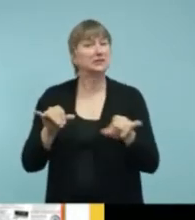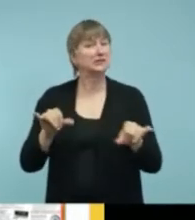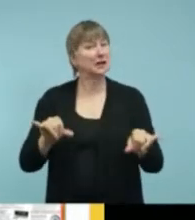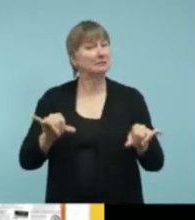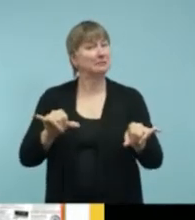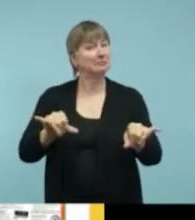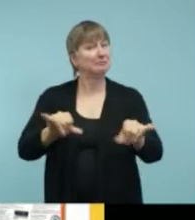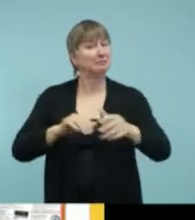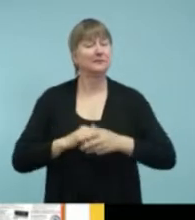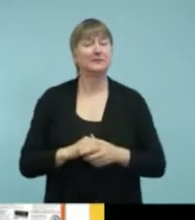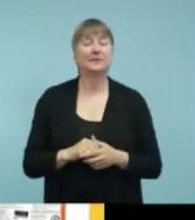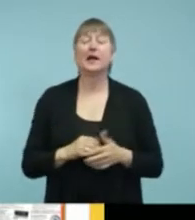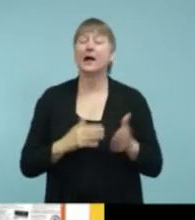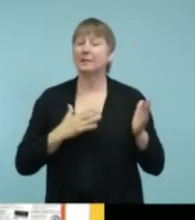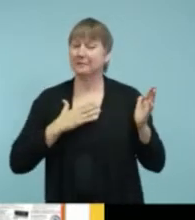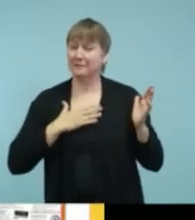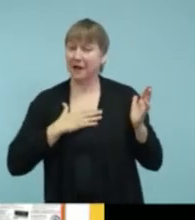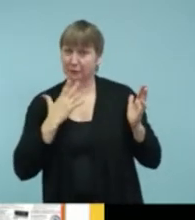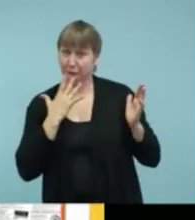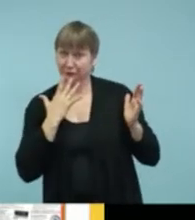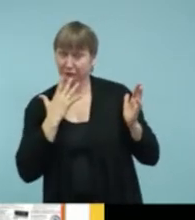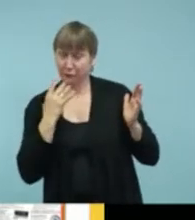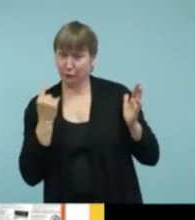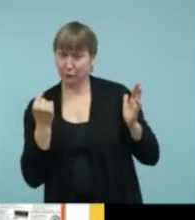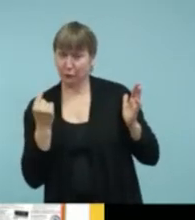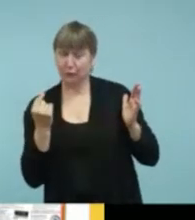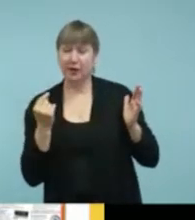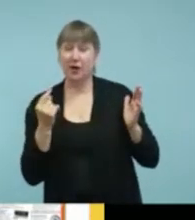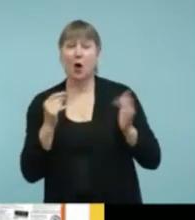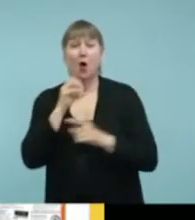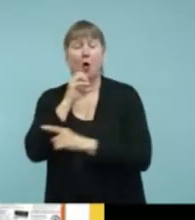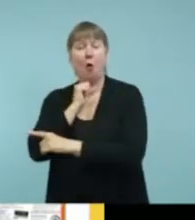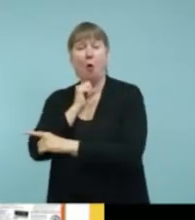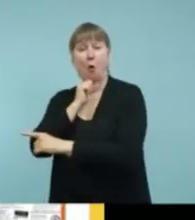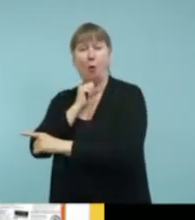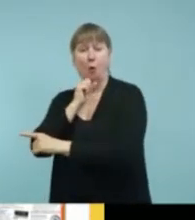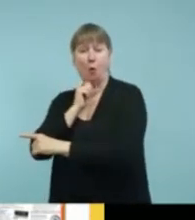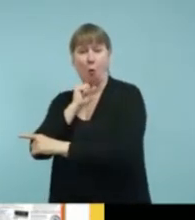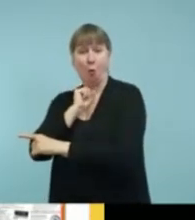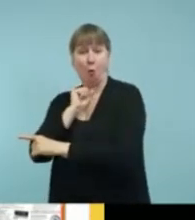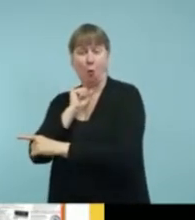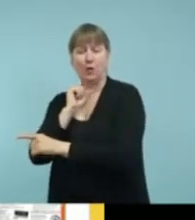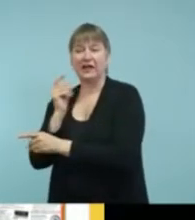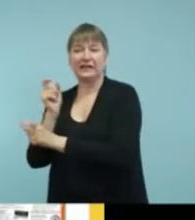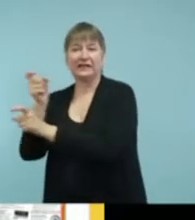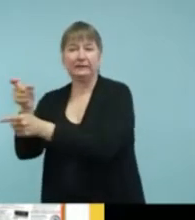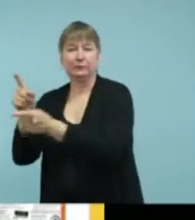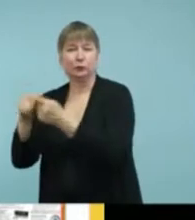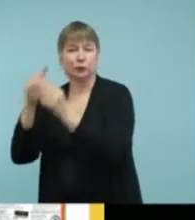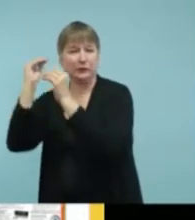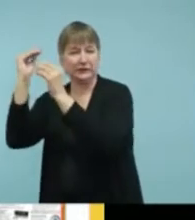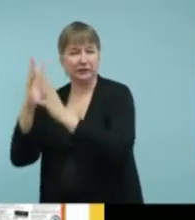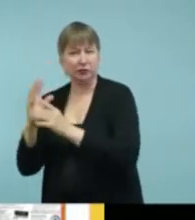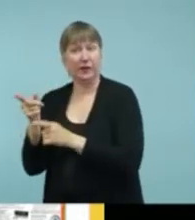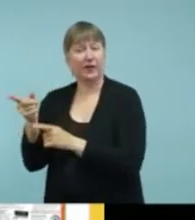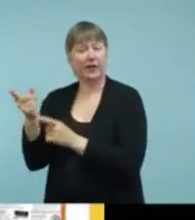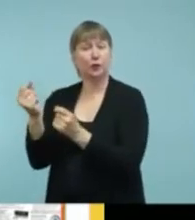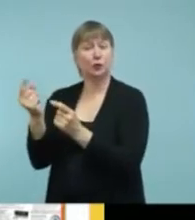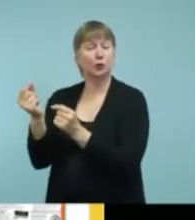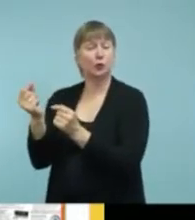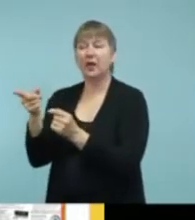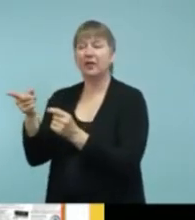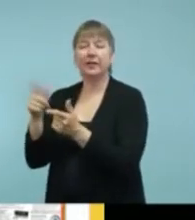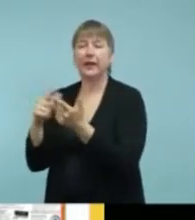like to do is I give these older catalogs to my teachers and then what they do is they do an activity,